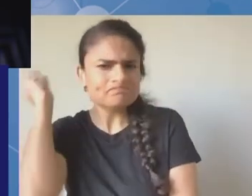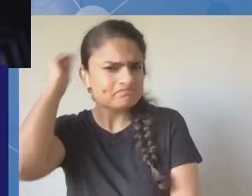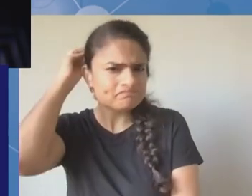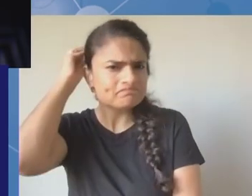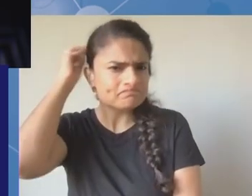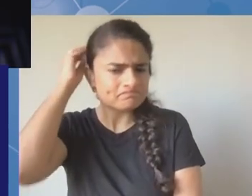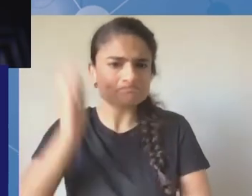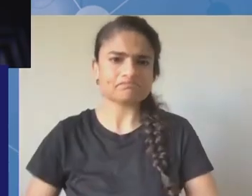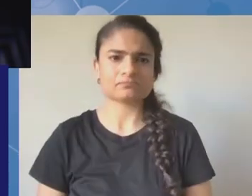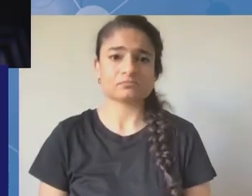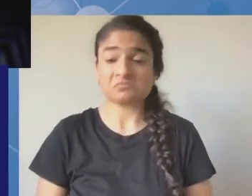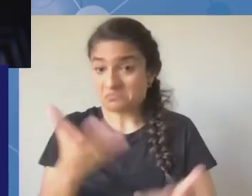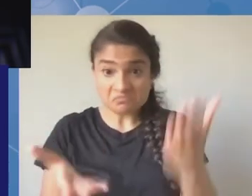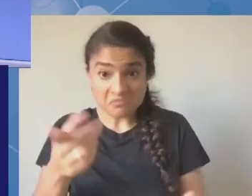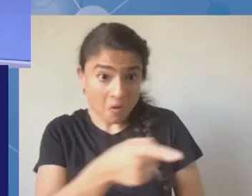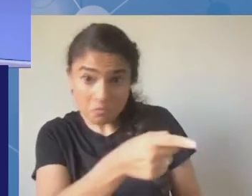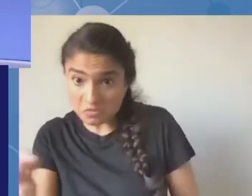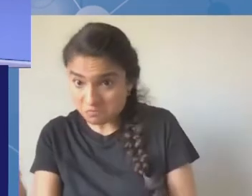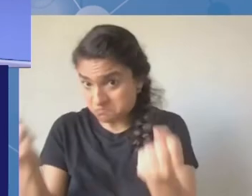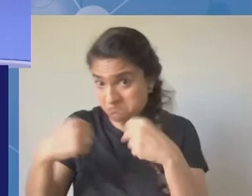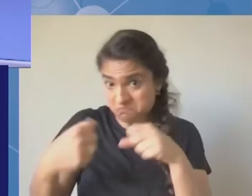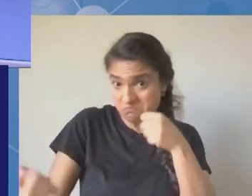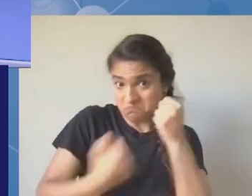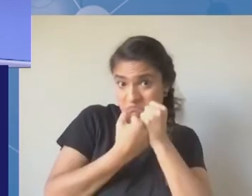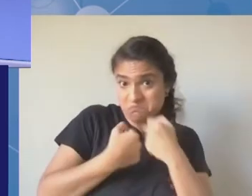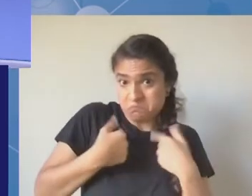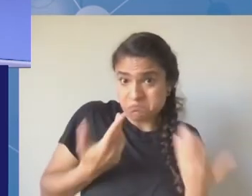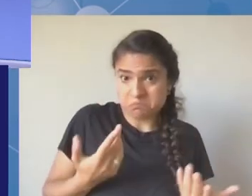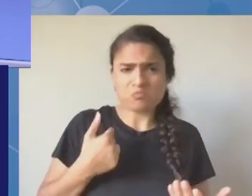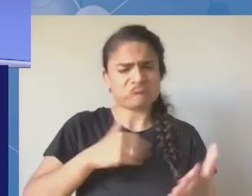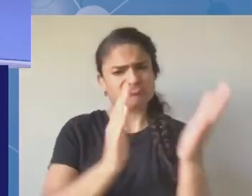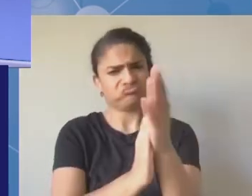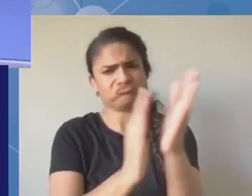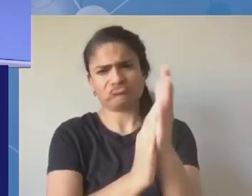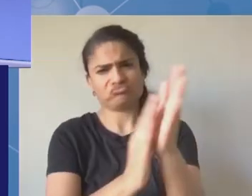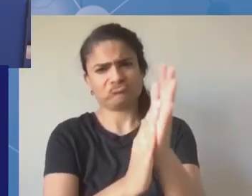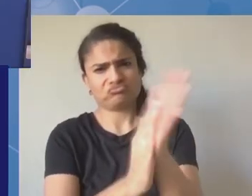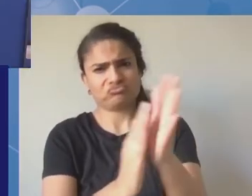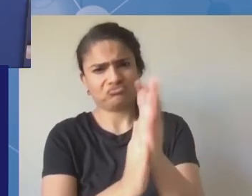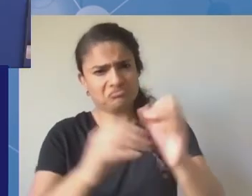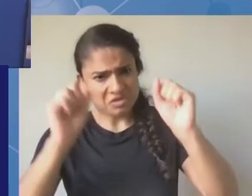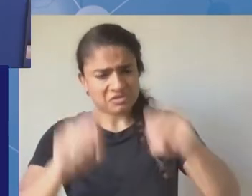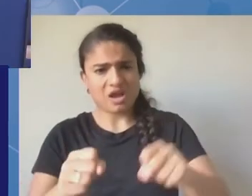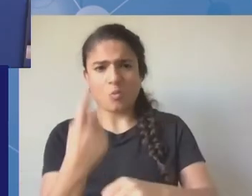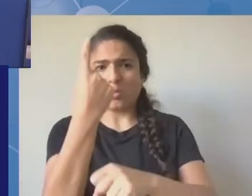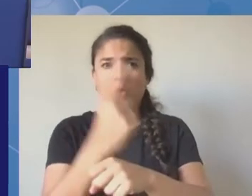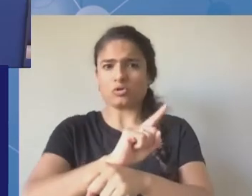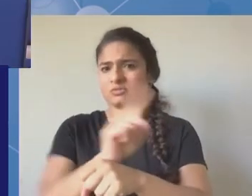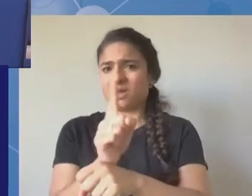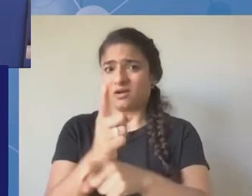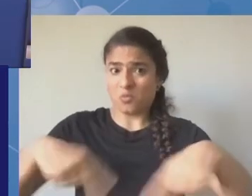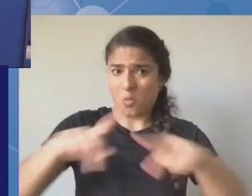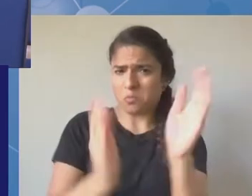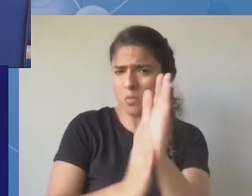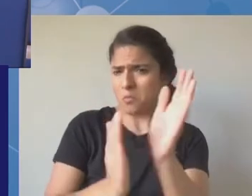you are doing a very good job because by supporting the nris